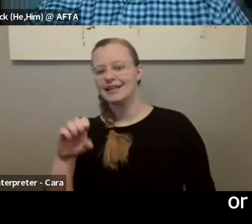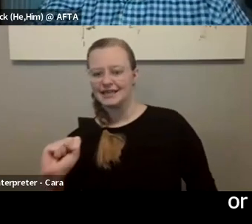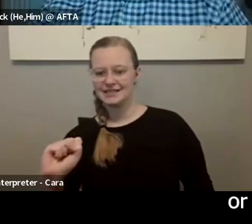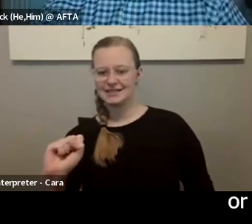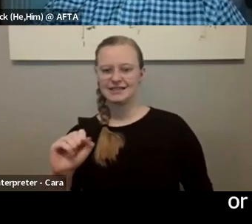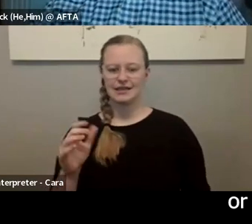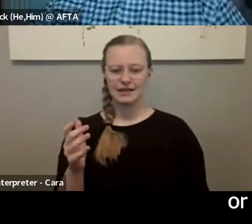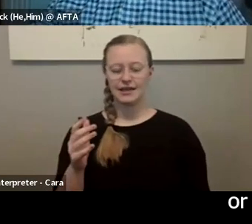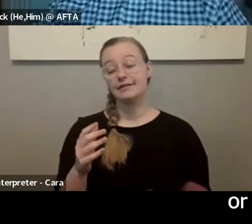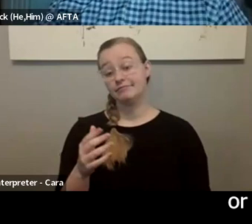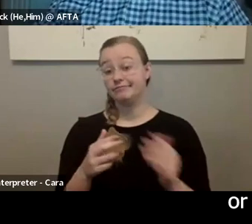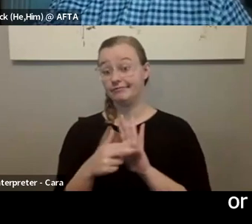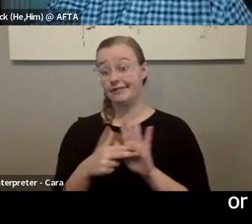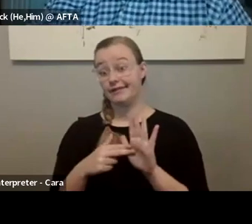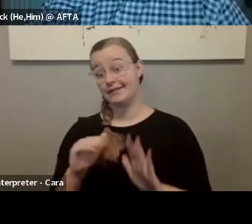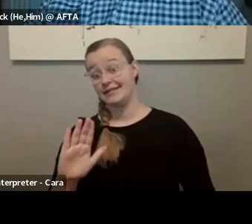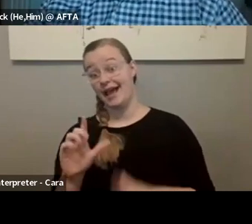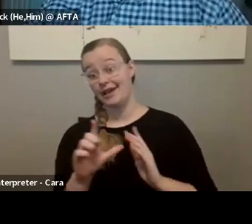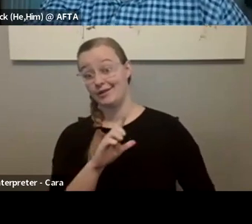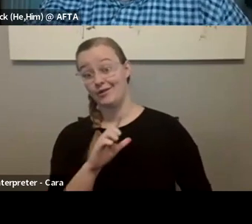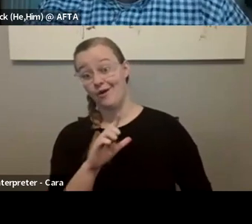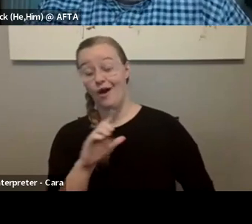tag your lawmakers always, please.